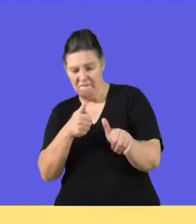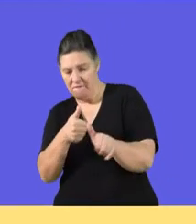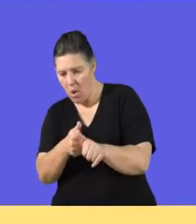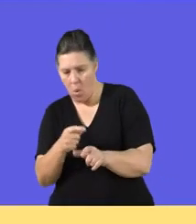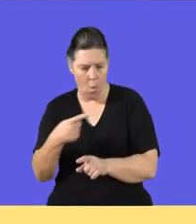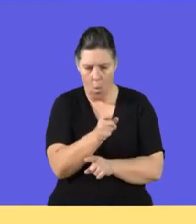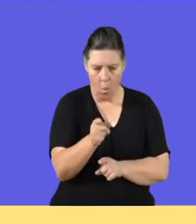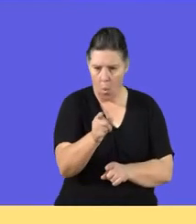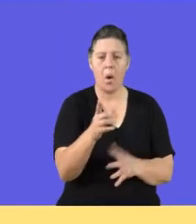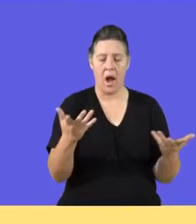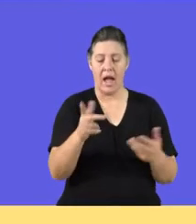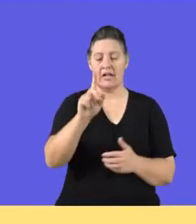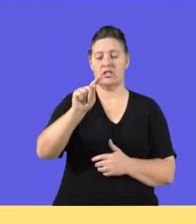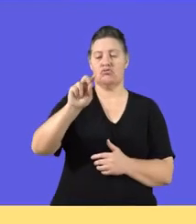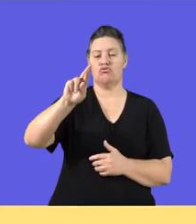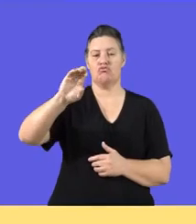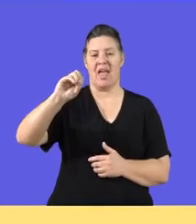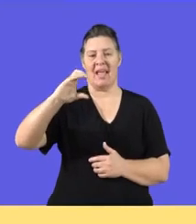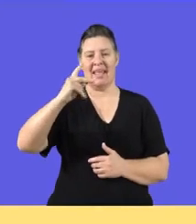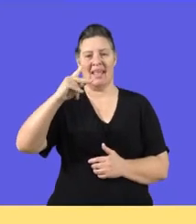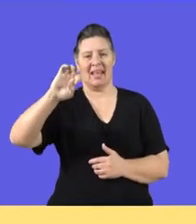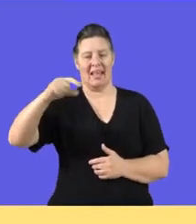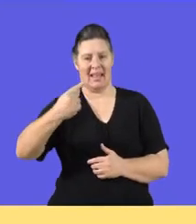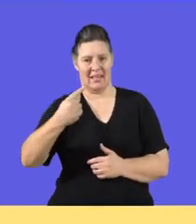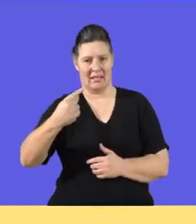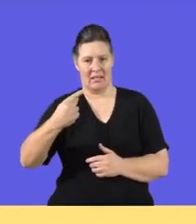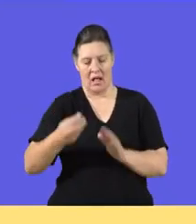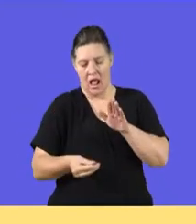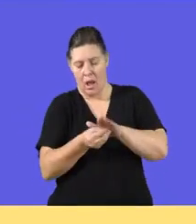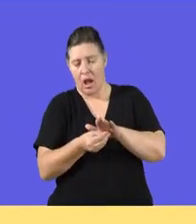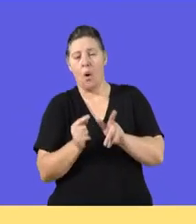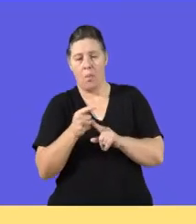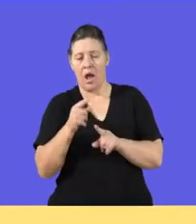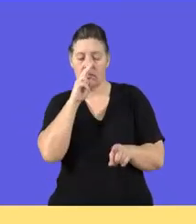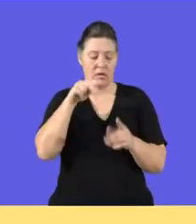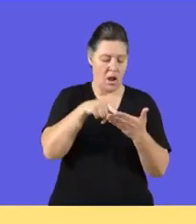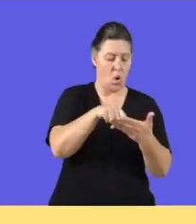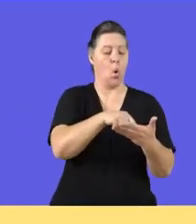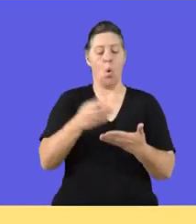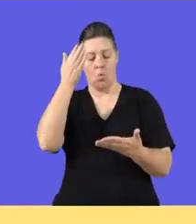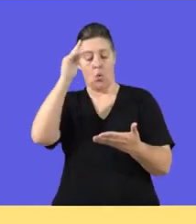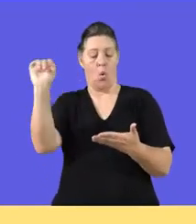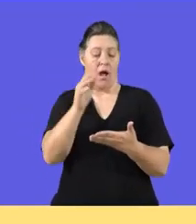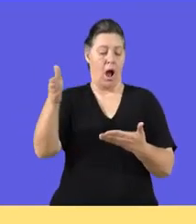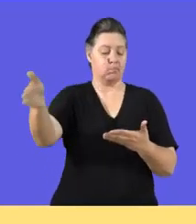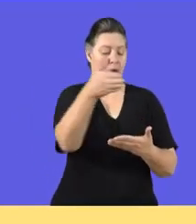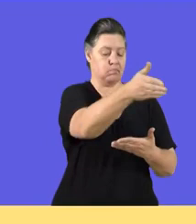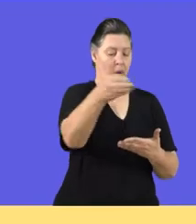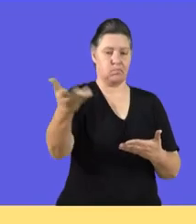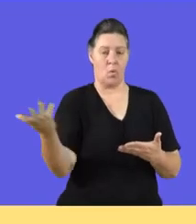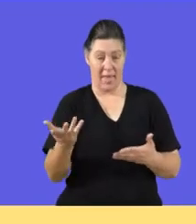a tracking device. We must install a tracking device in our